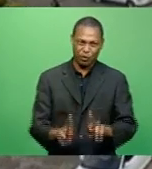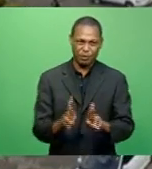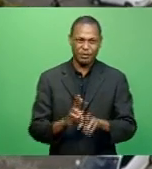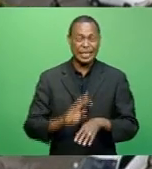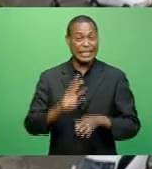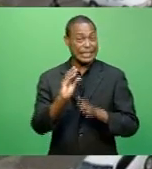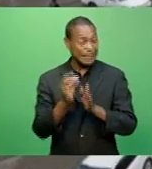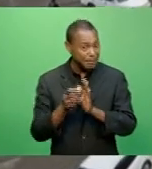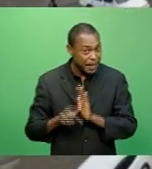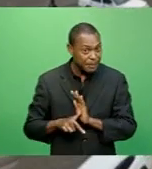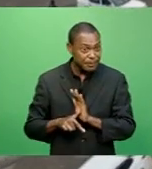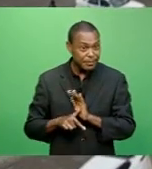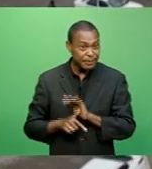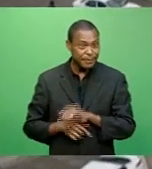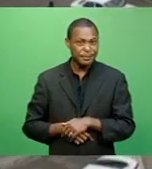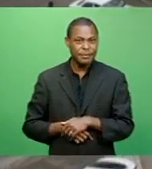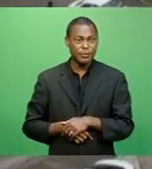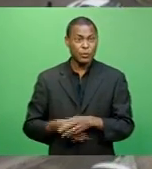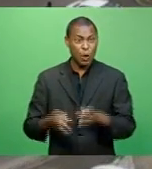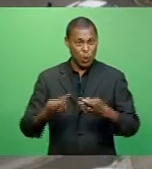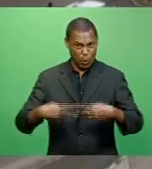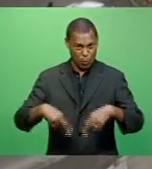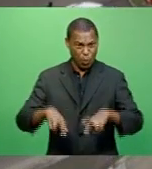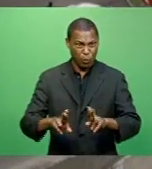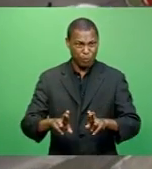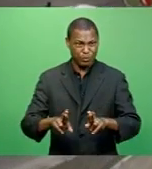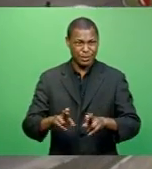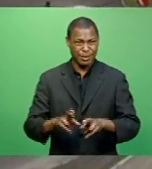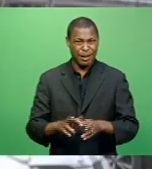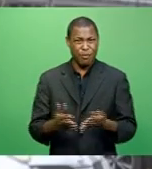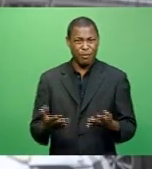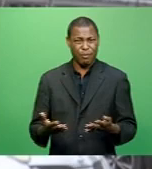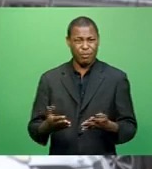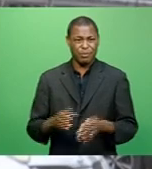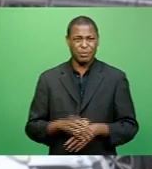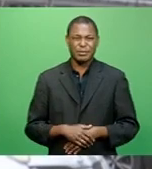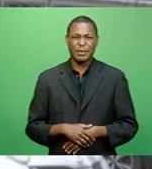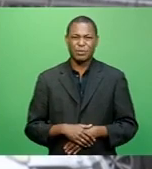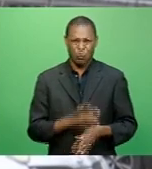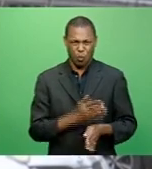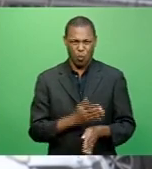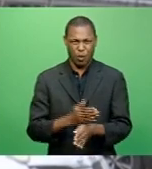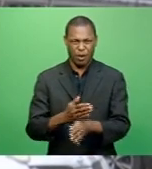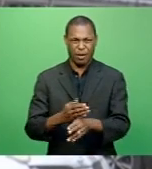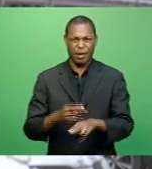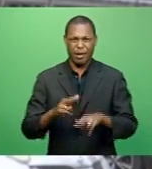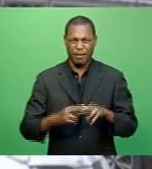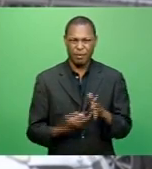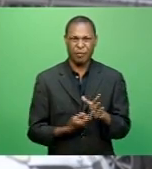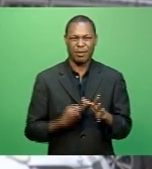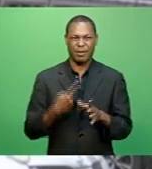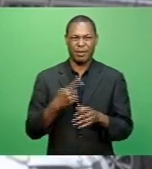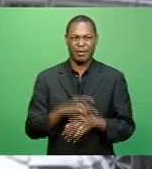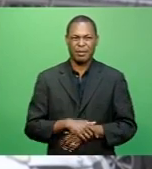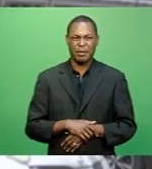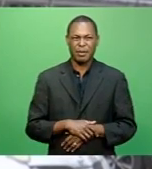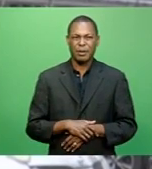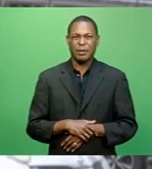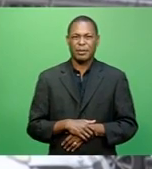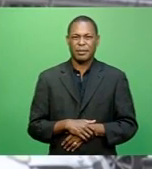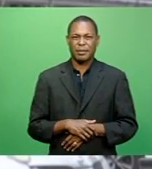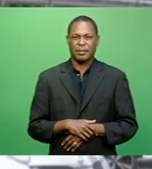the road conditions, but we're working on that with a ferry, which has made the drivers to drive slowly,